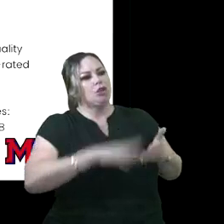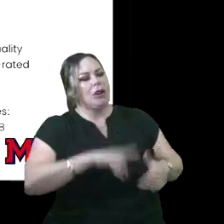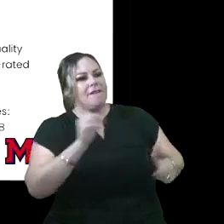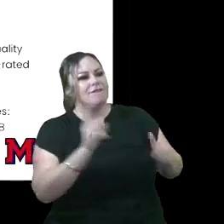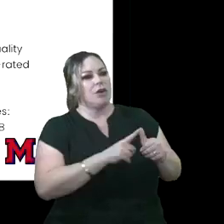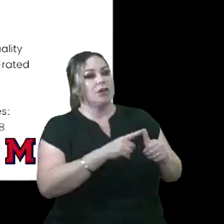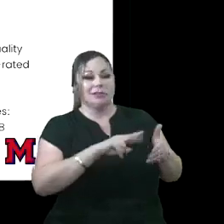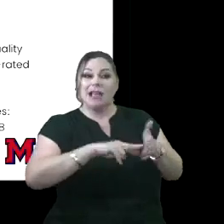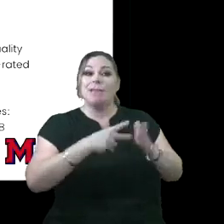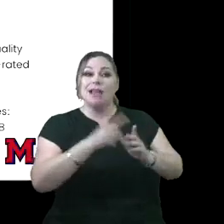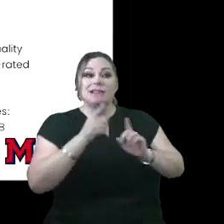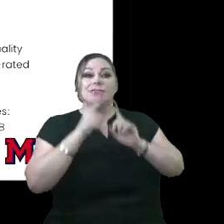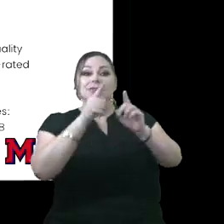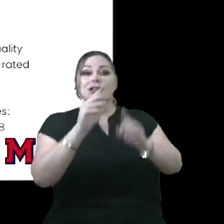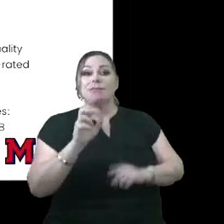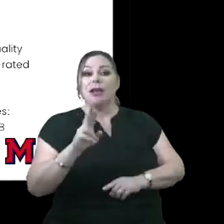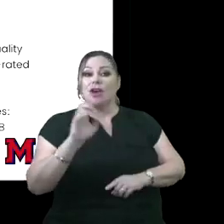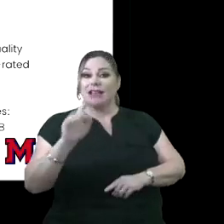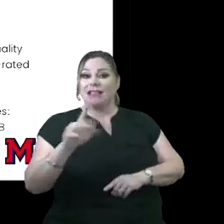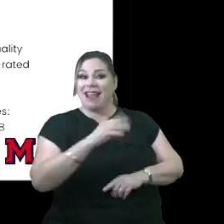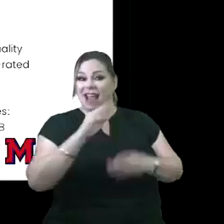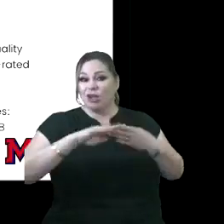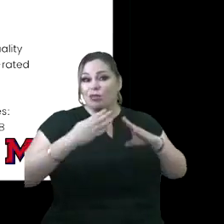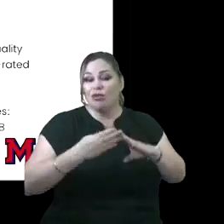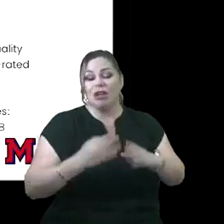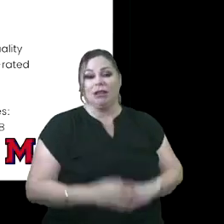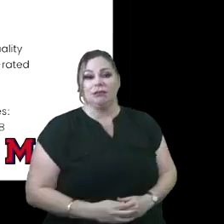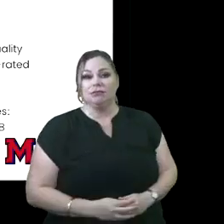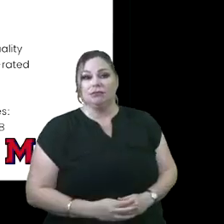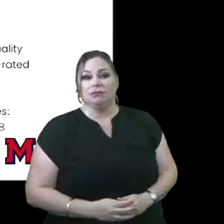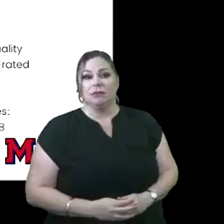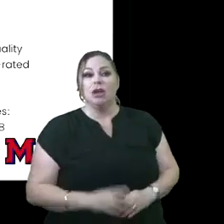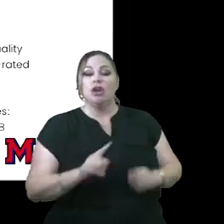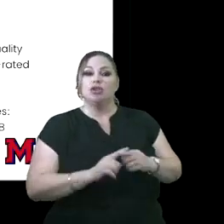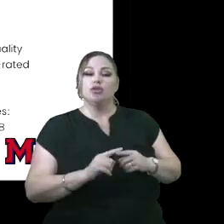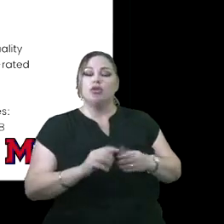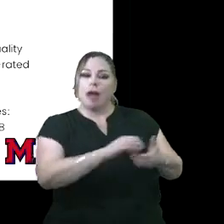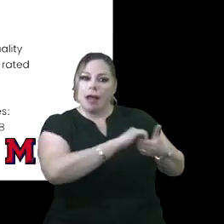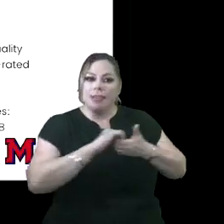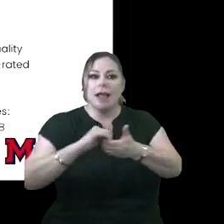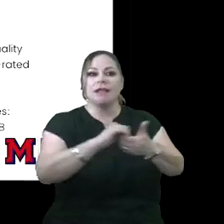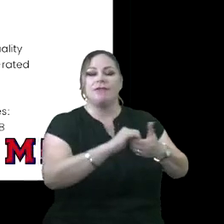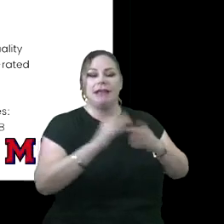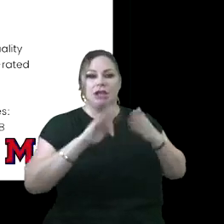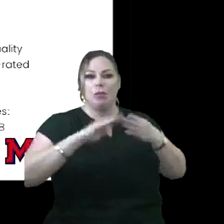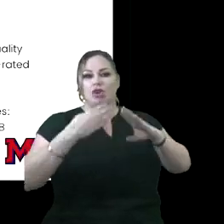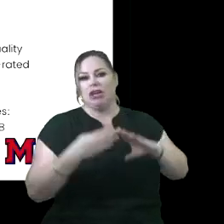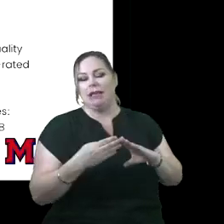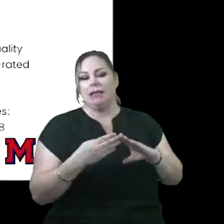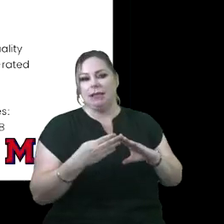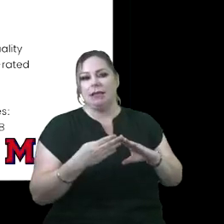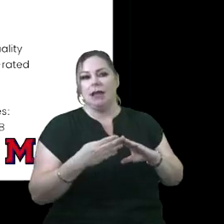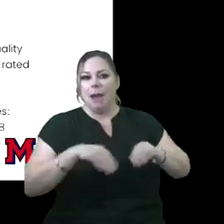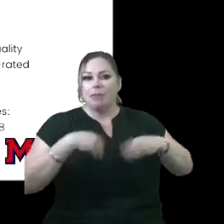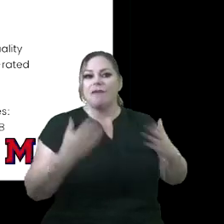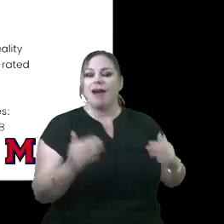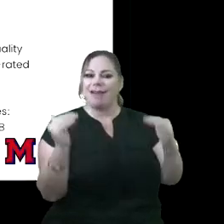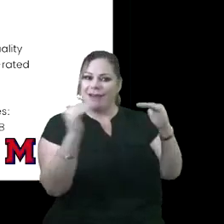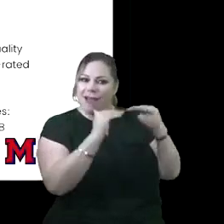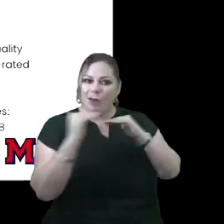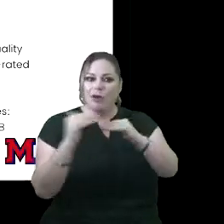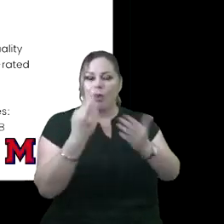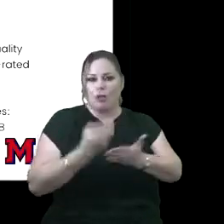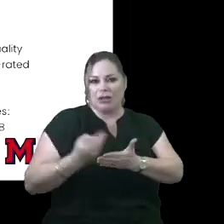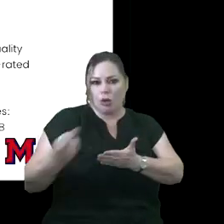of our of Maine ISD of our community and is really to collectively as a community provide equitable